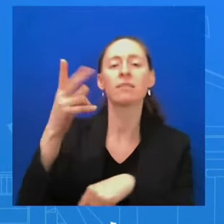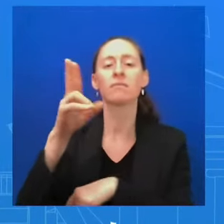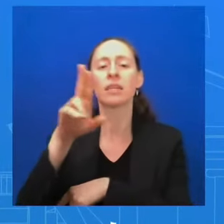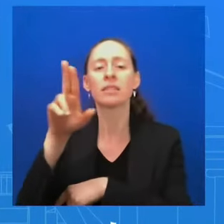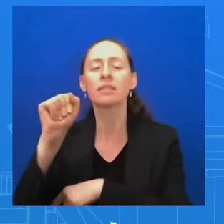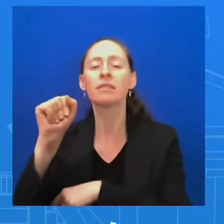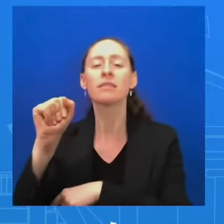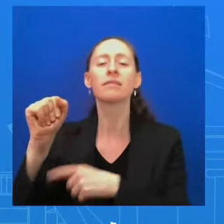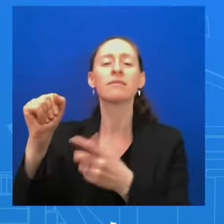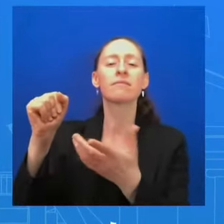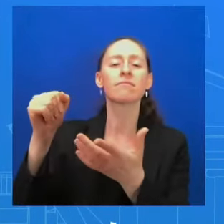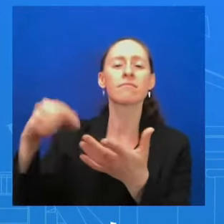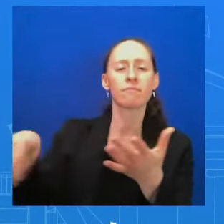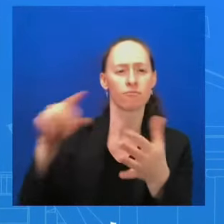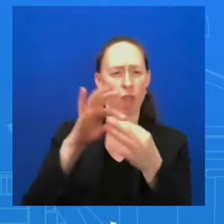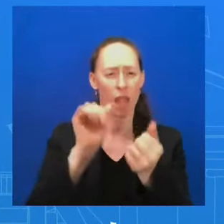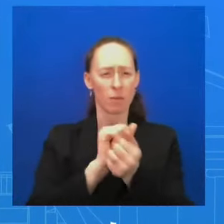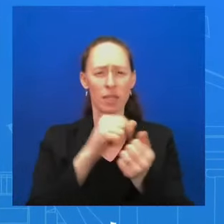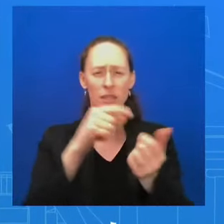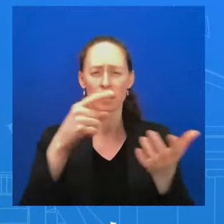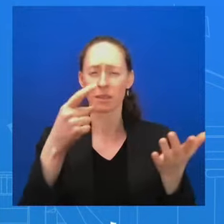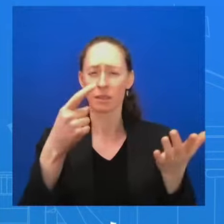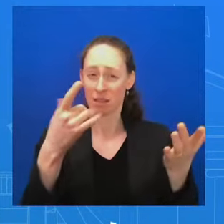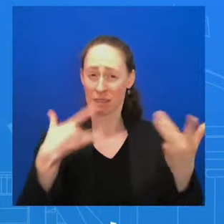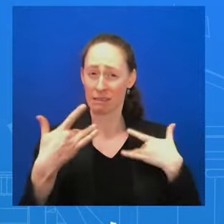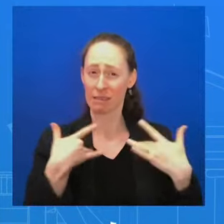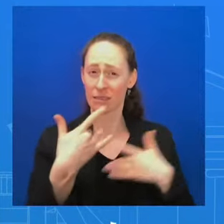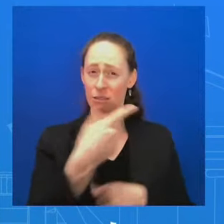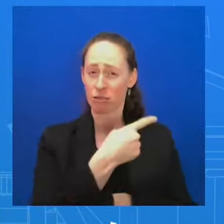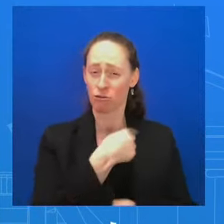details? I believe the Pentagon will have more to say about that this afternoon,